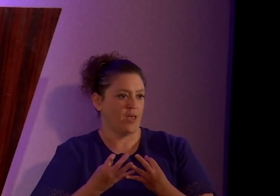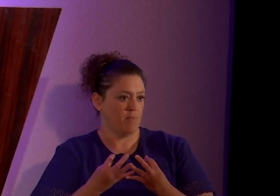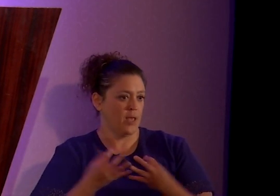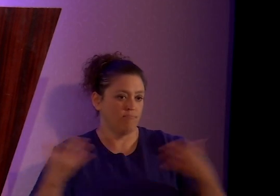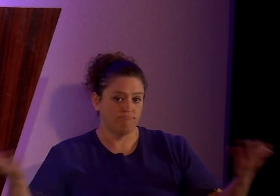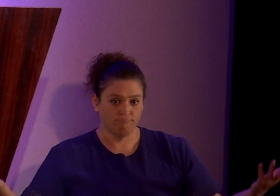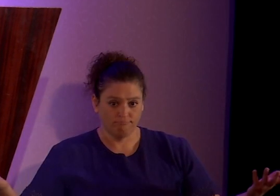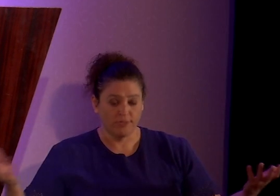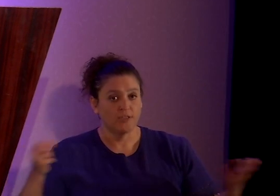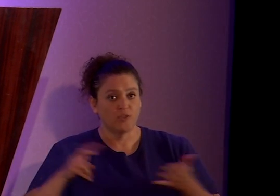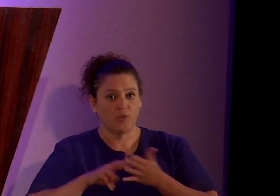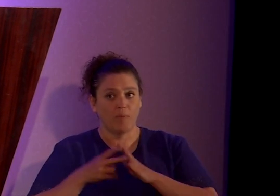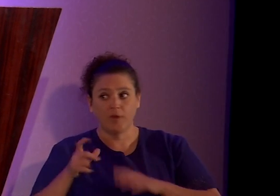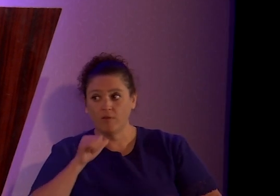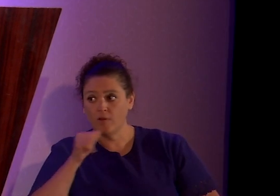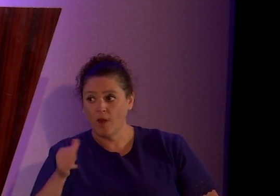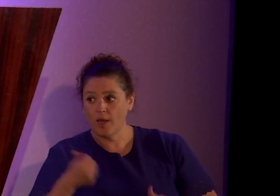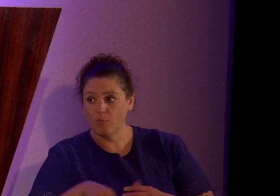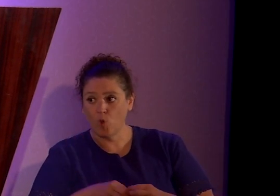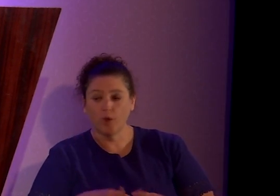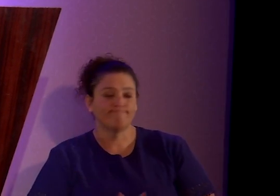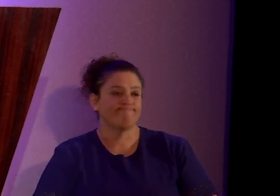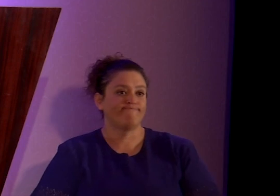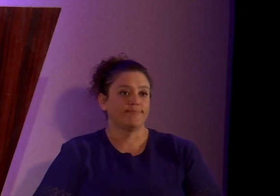to me, they're not, not anymore.